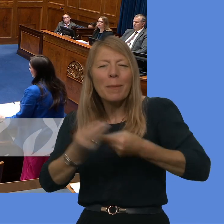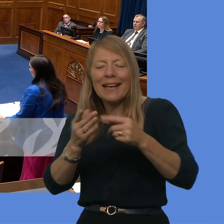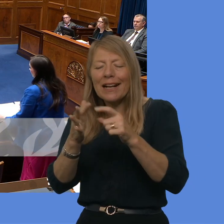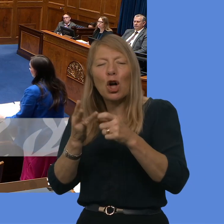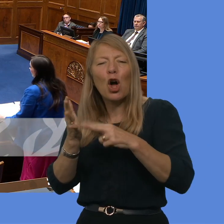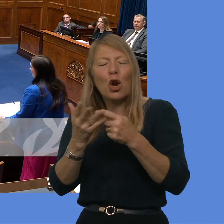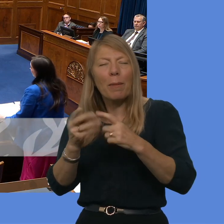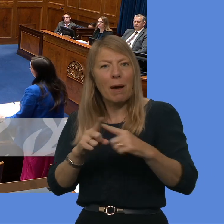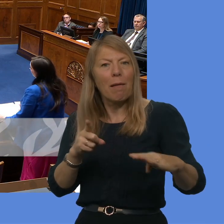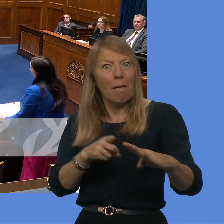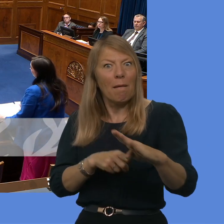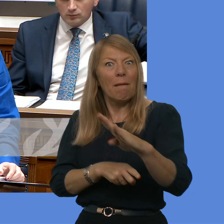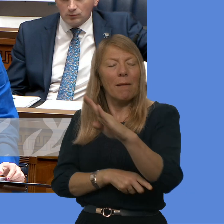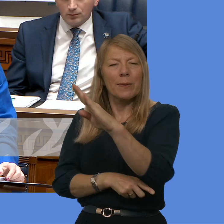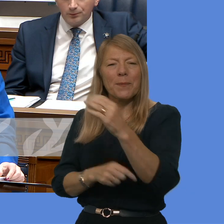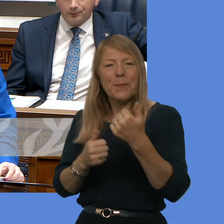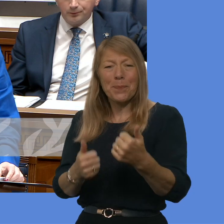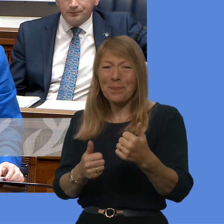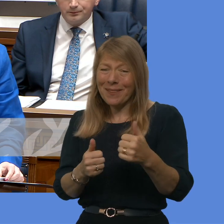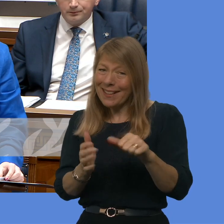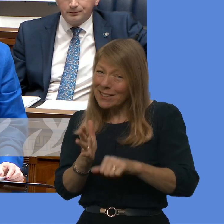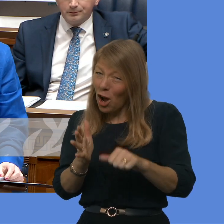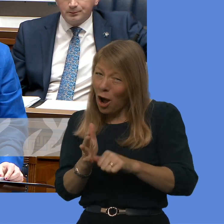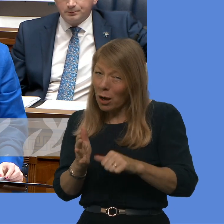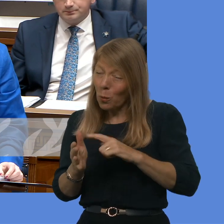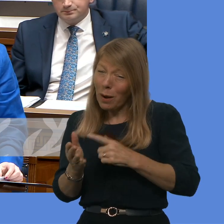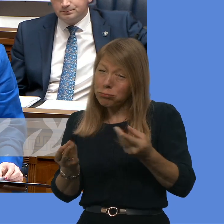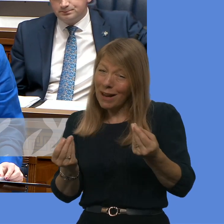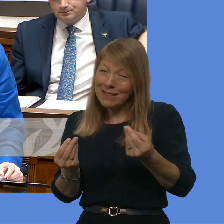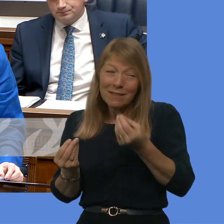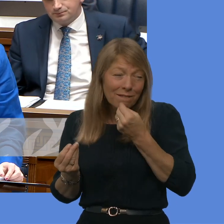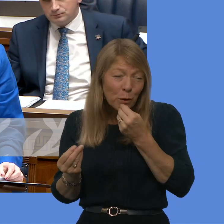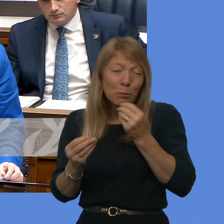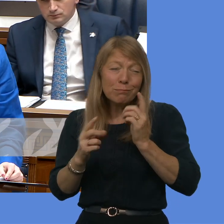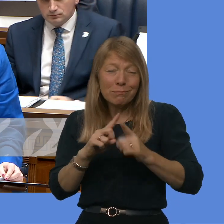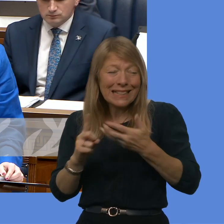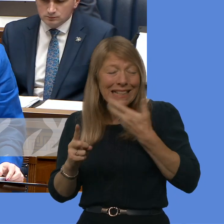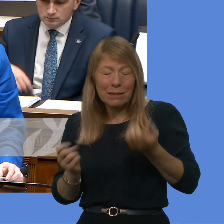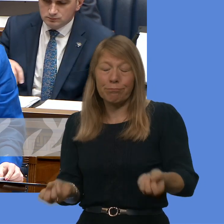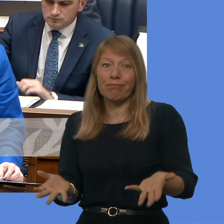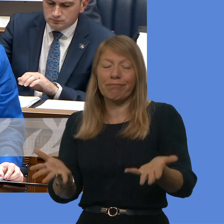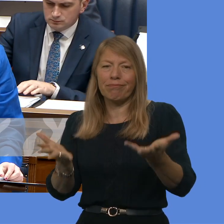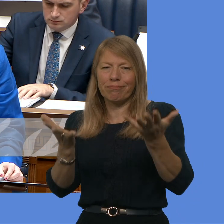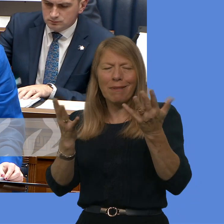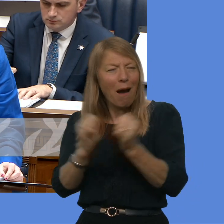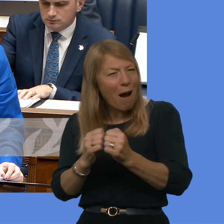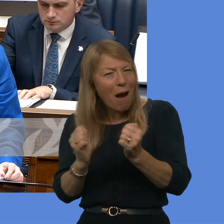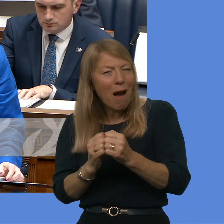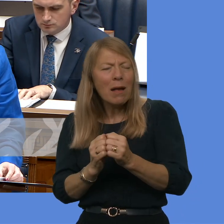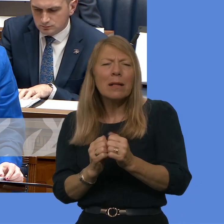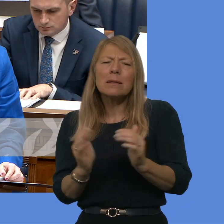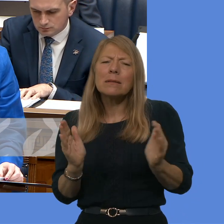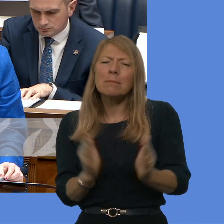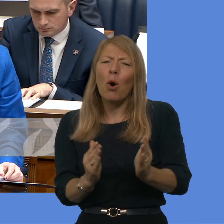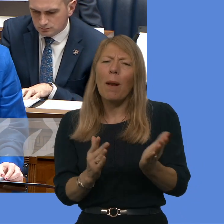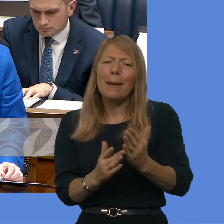it is very difficult in terms of the inflationary rises and different costs arises on small to medium-sized businesses here who are